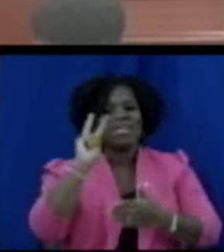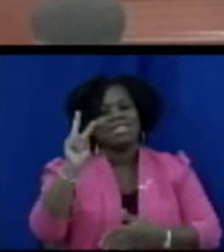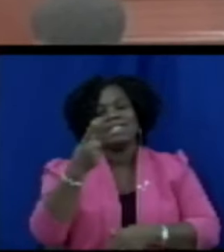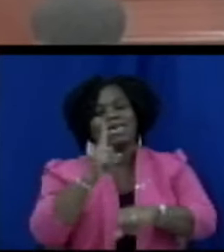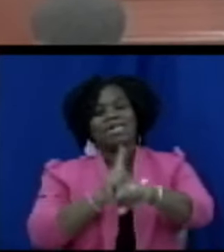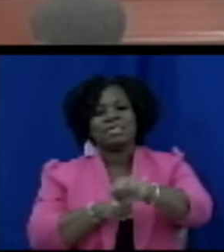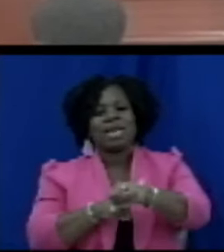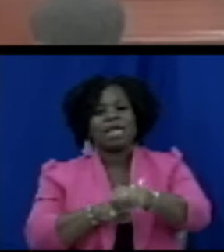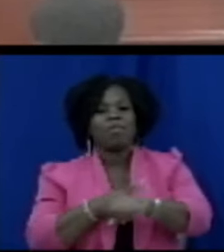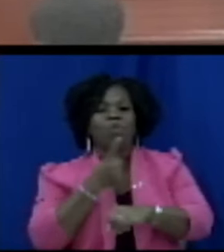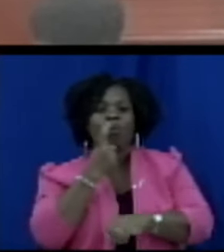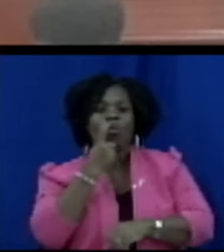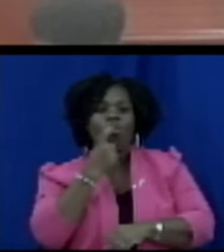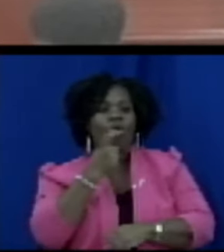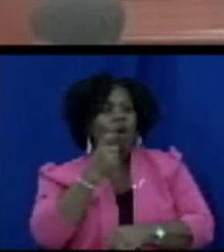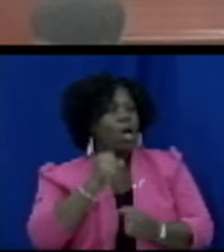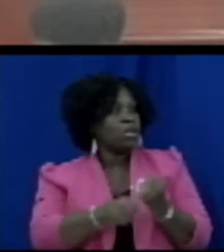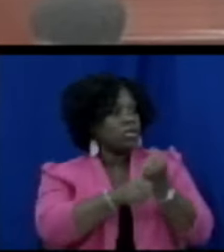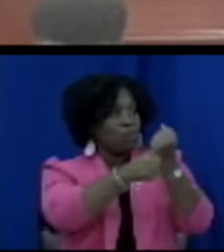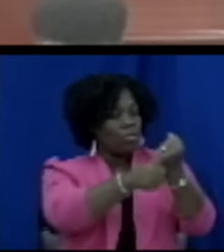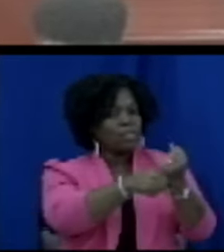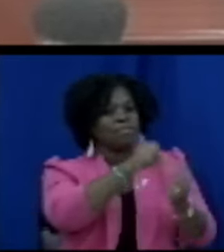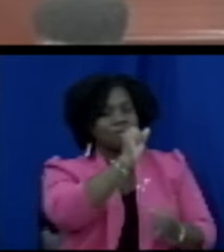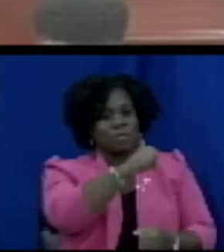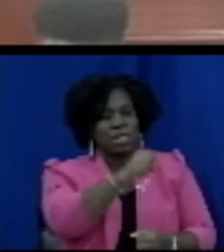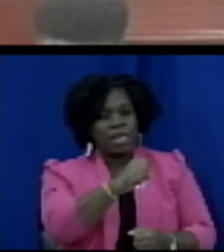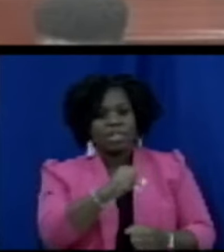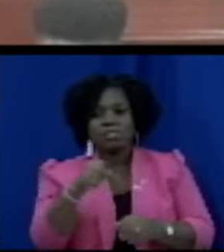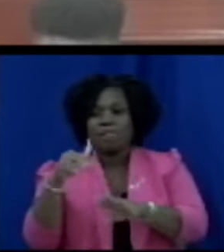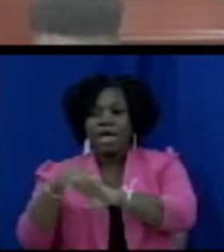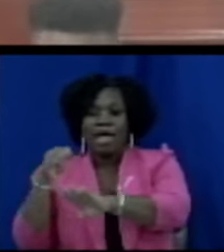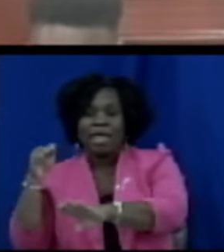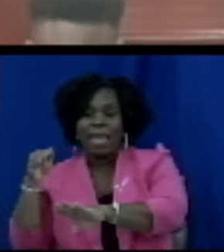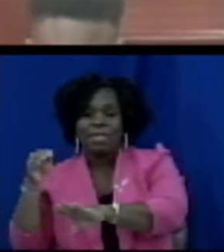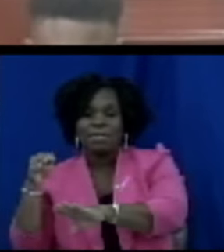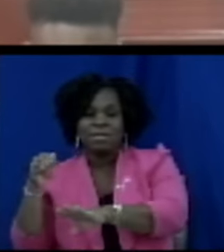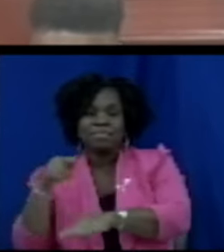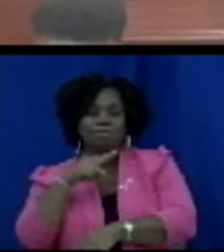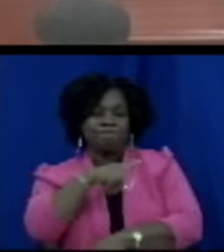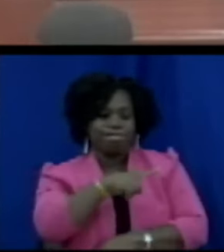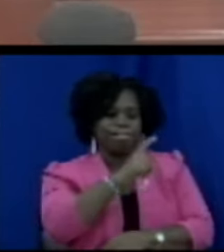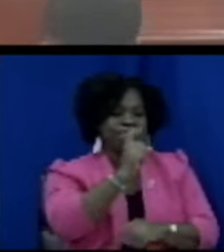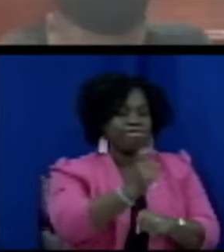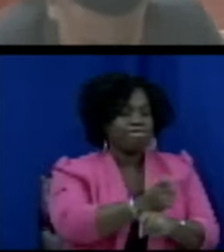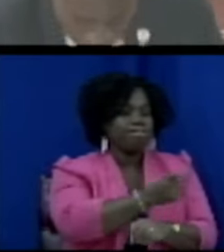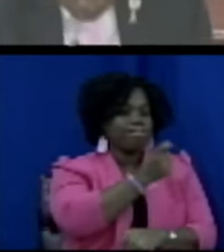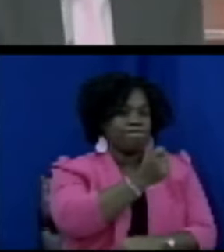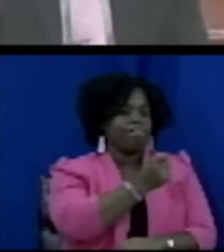time those in favor those against the ayes have it